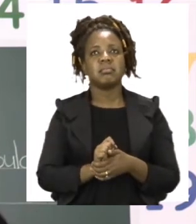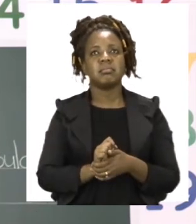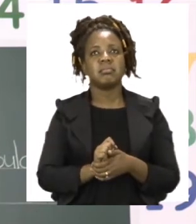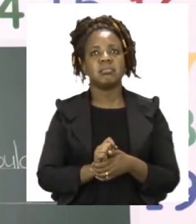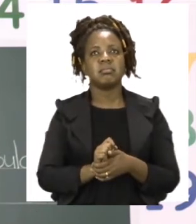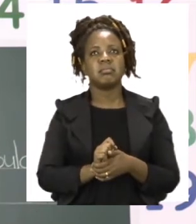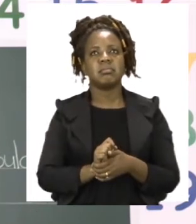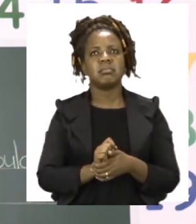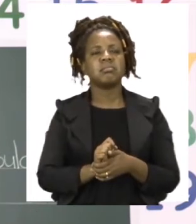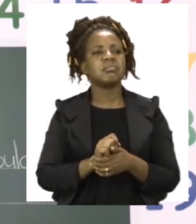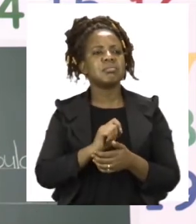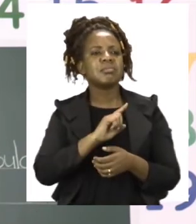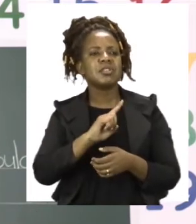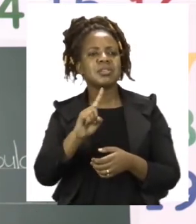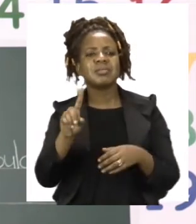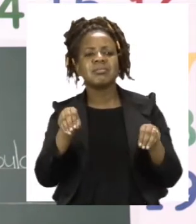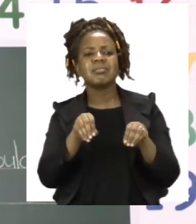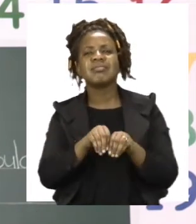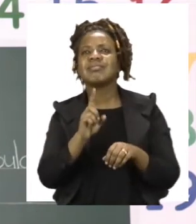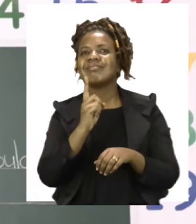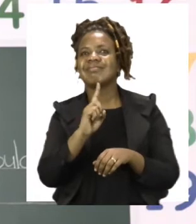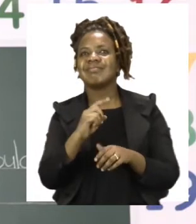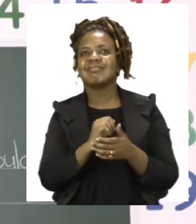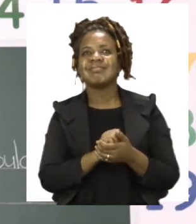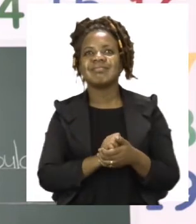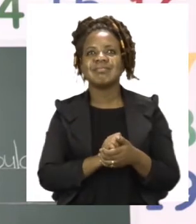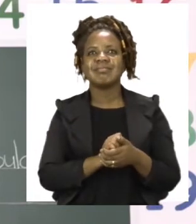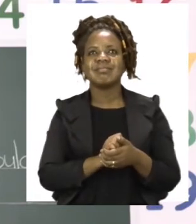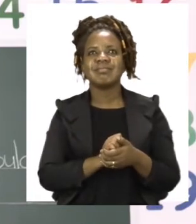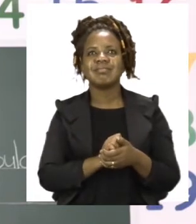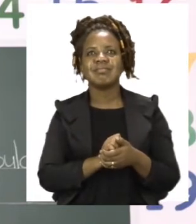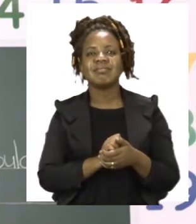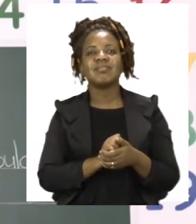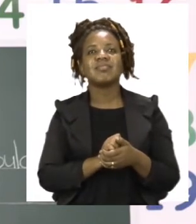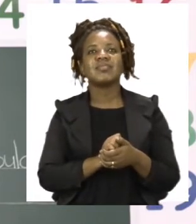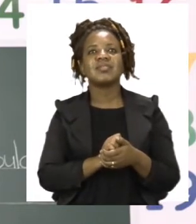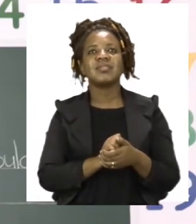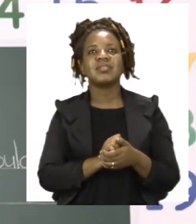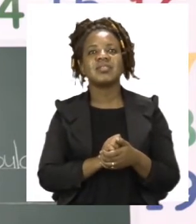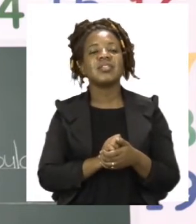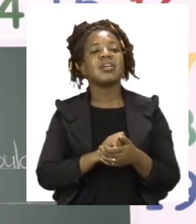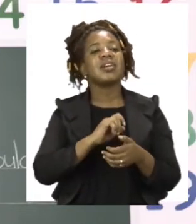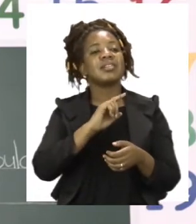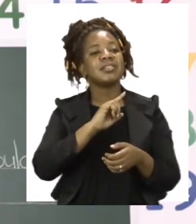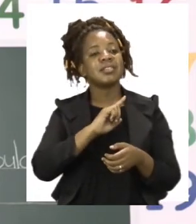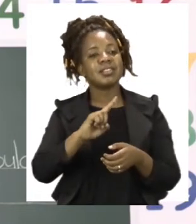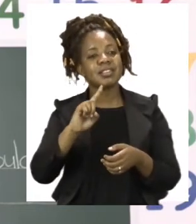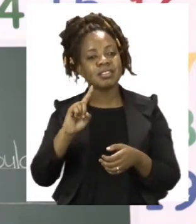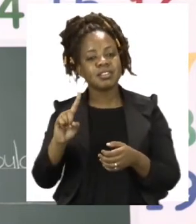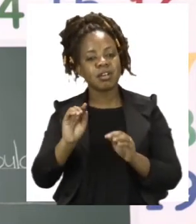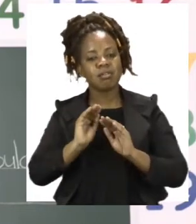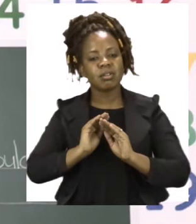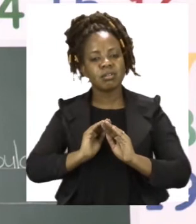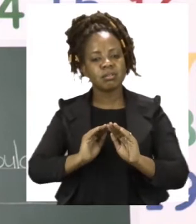What does a teacher do? A teacher teaches people because